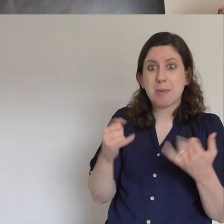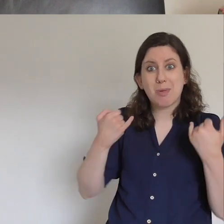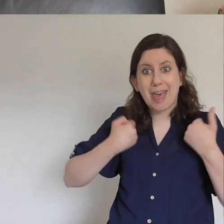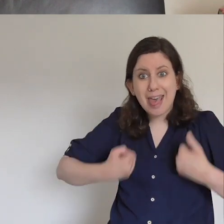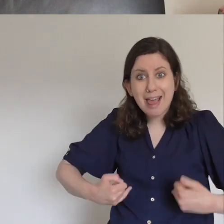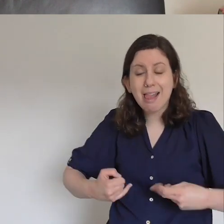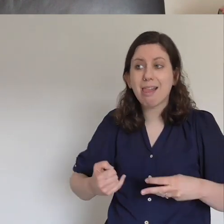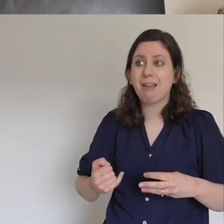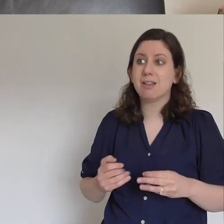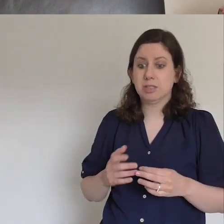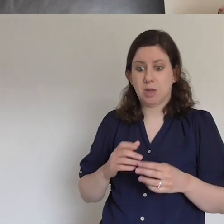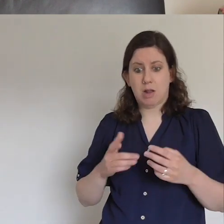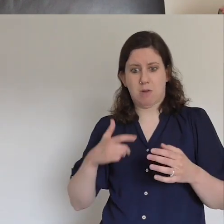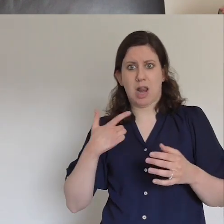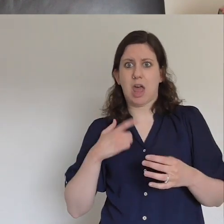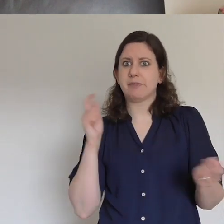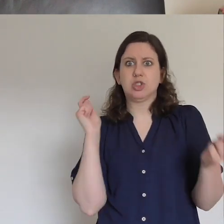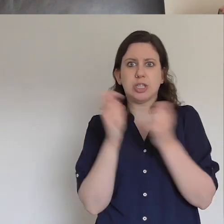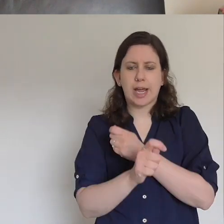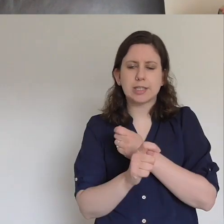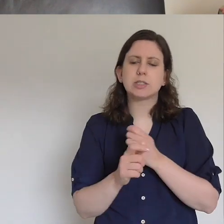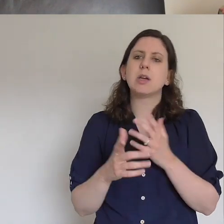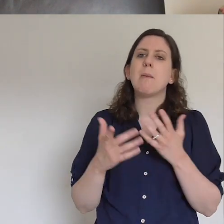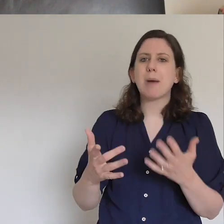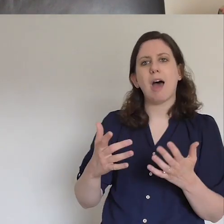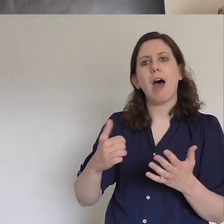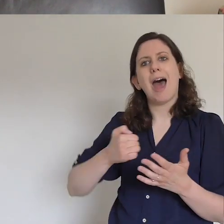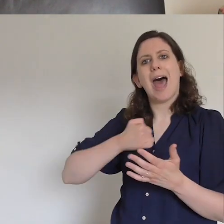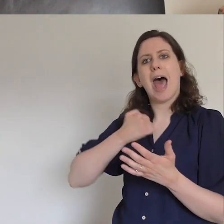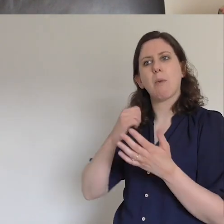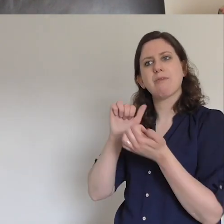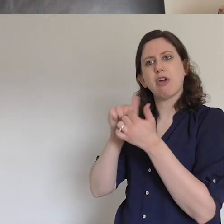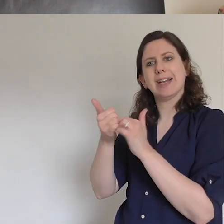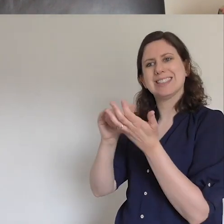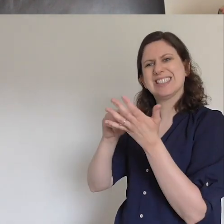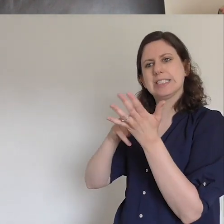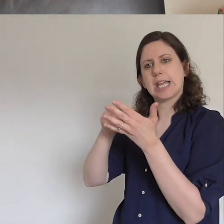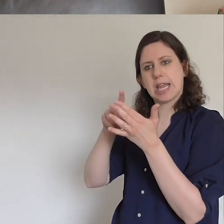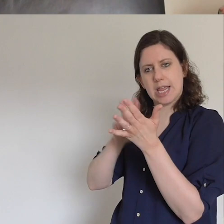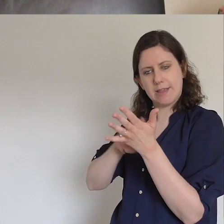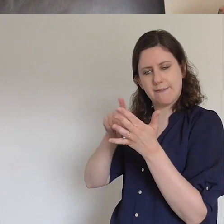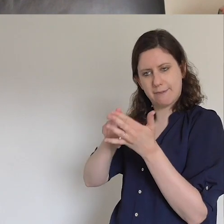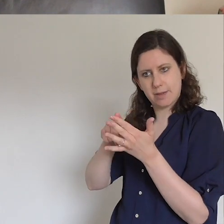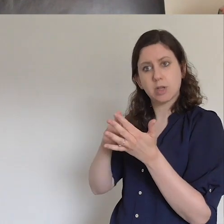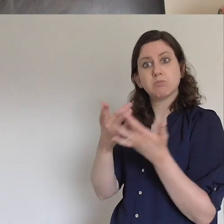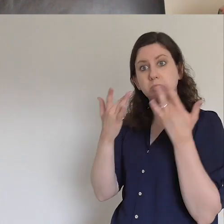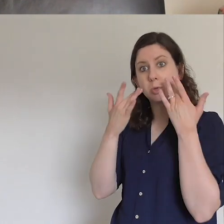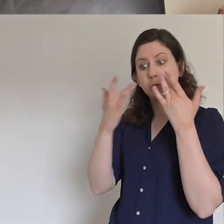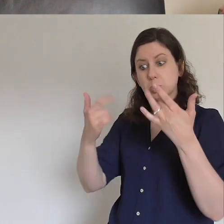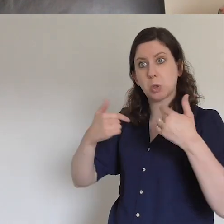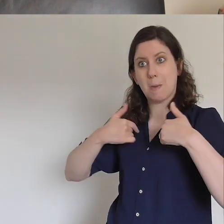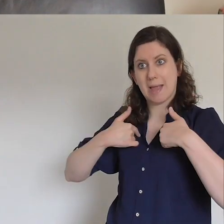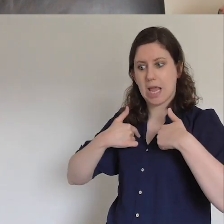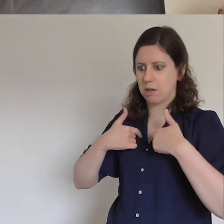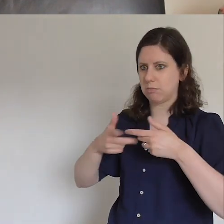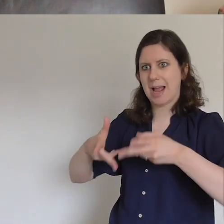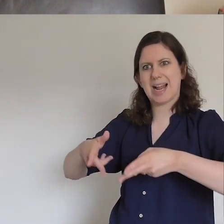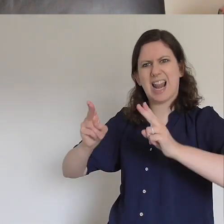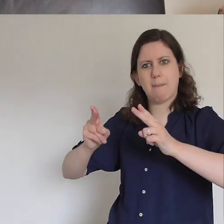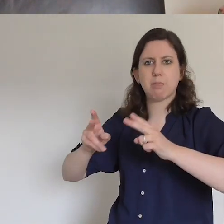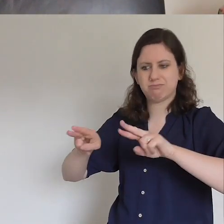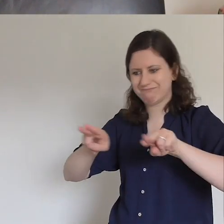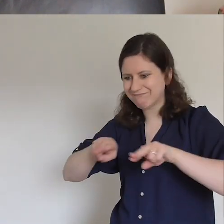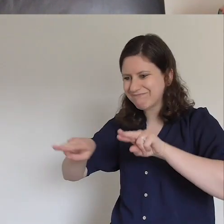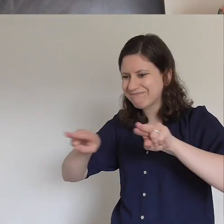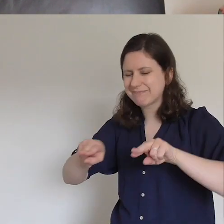live right now but yeah, it was my friend, our friend Steve, Steve Upple had said to me and look at this clip in Bound of Brothers, it's